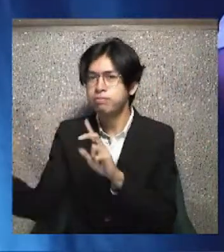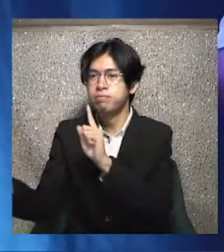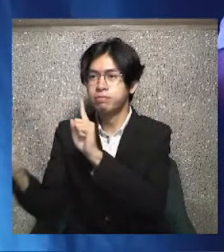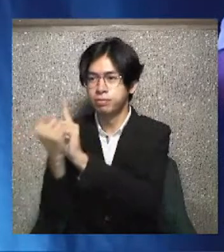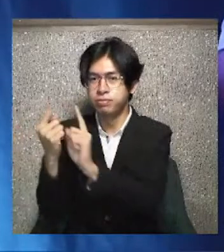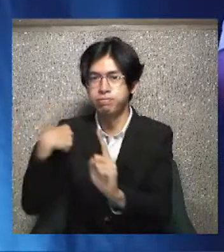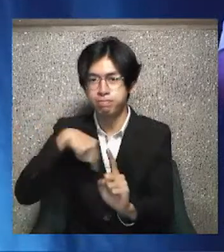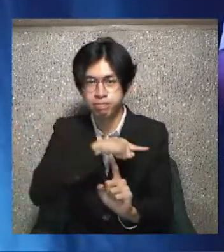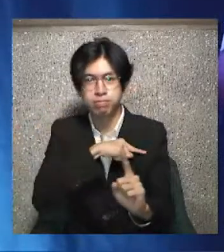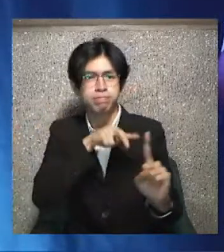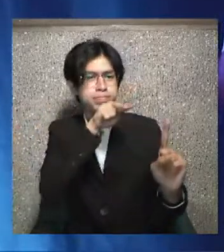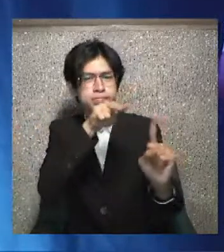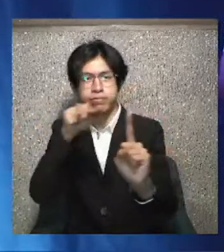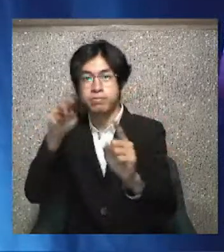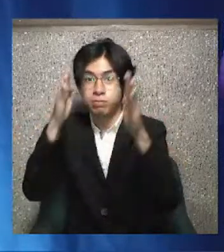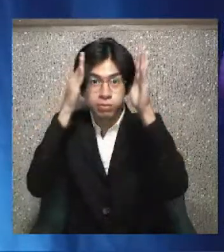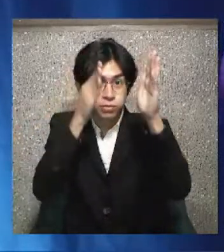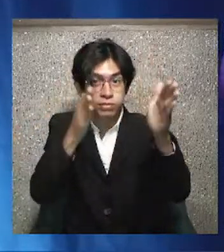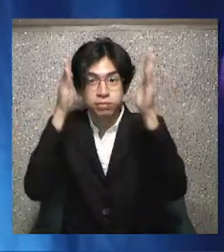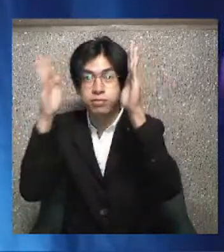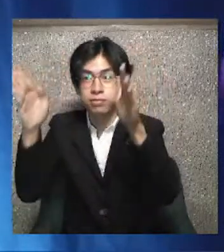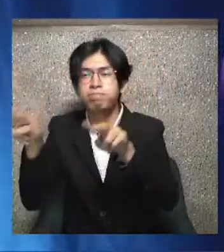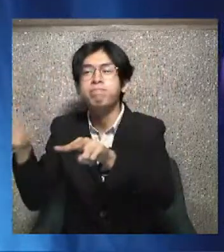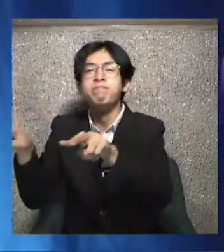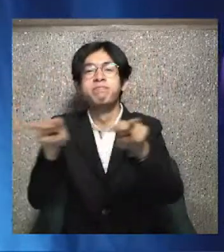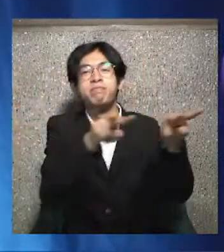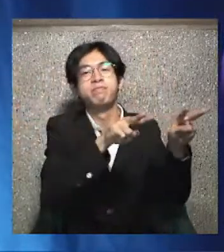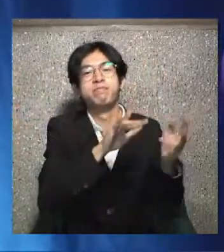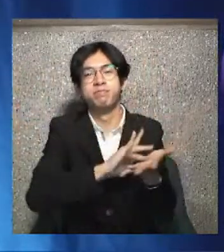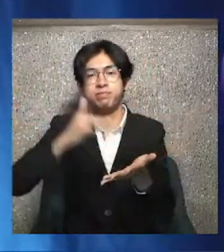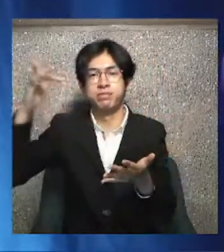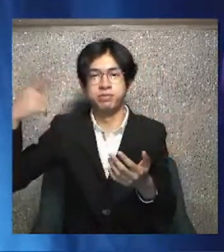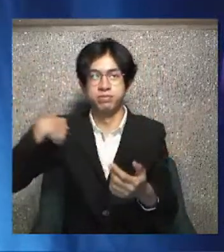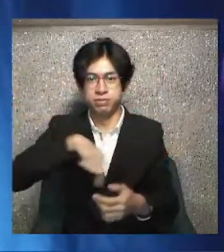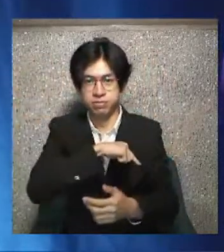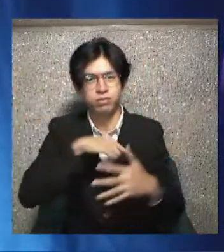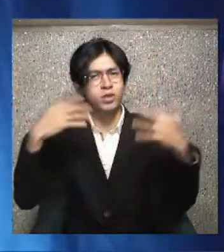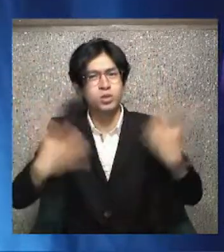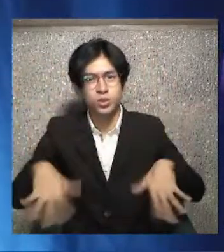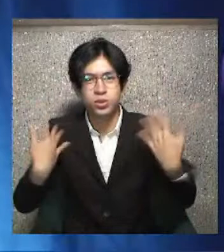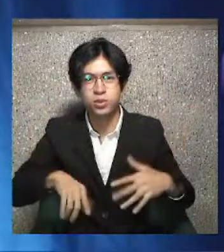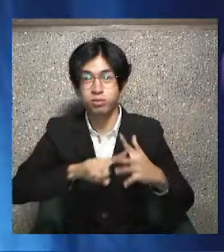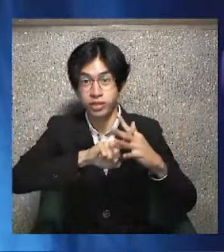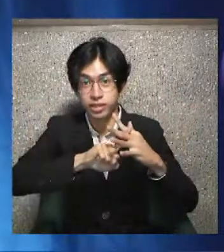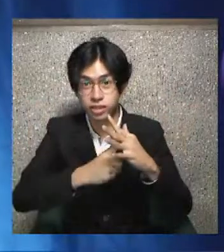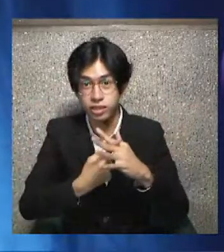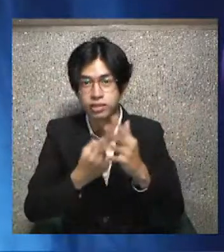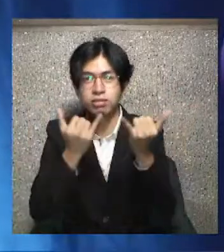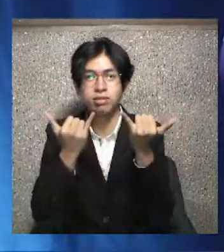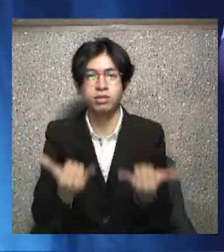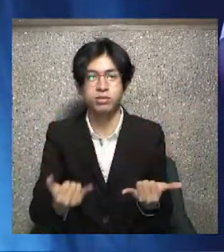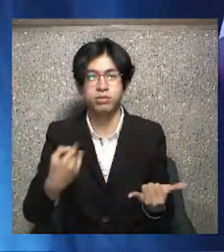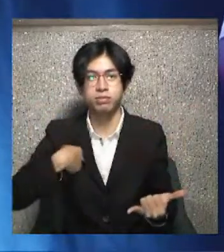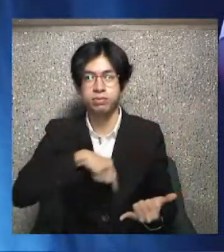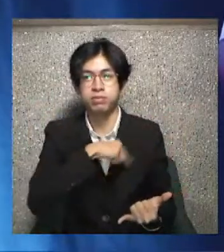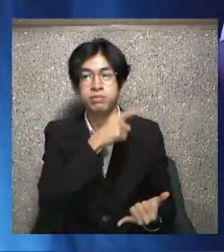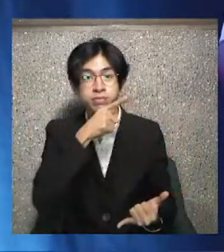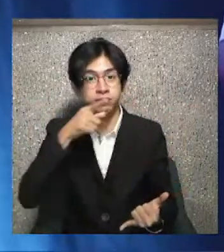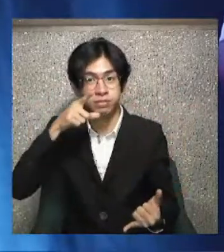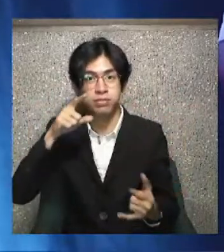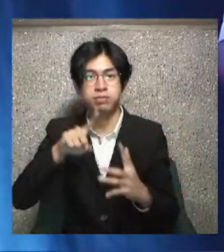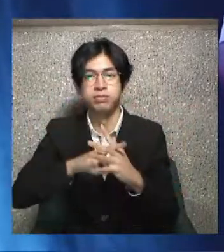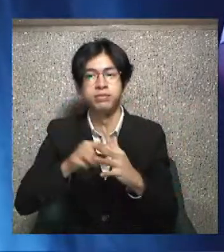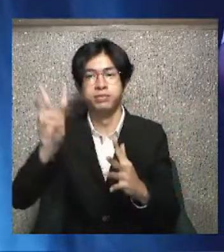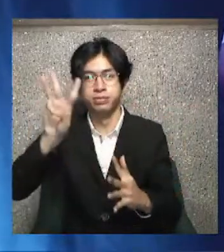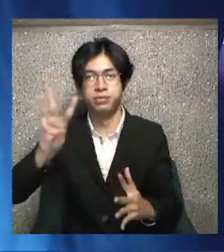them. That's a glorious mystery. so as you begin the Lenten season on Wednesday, I may our Lord Jesus be